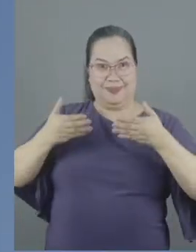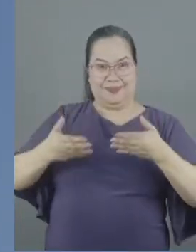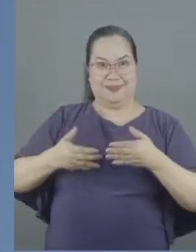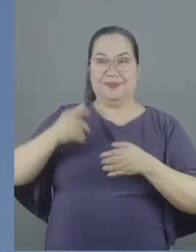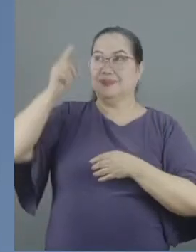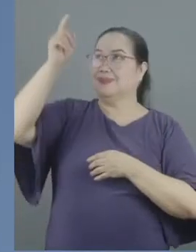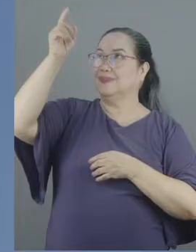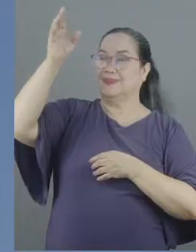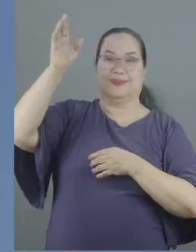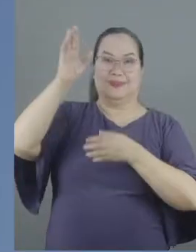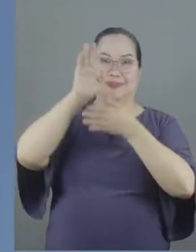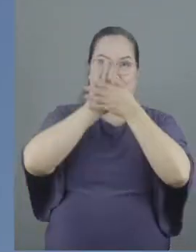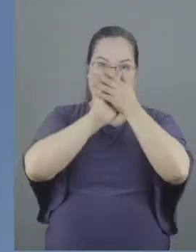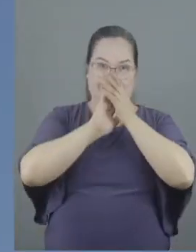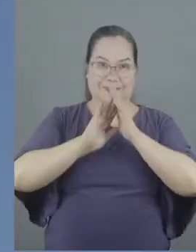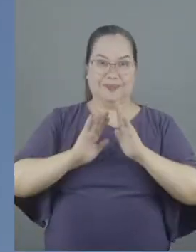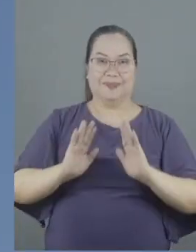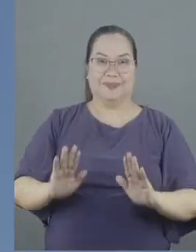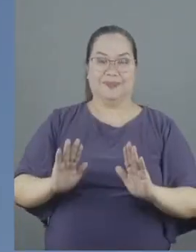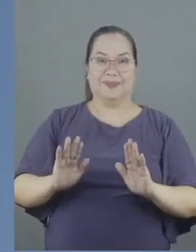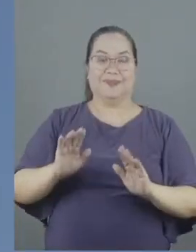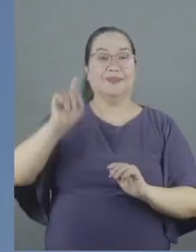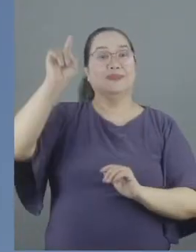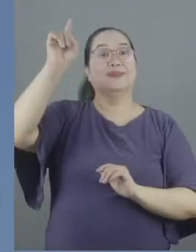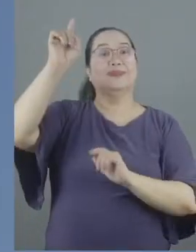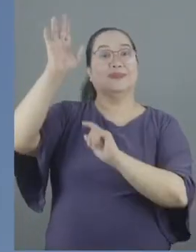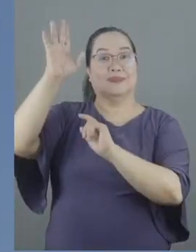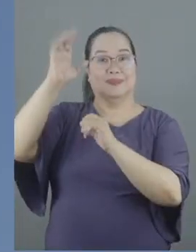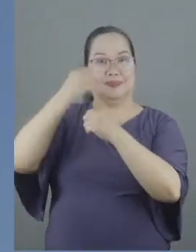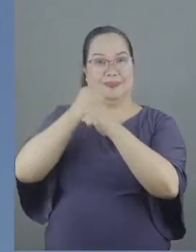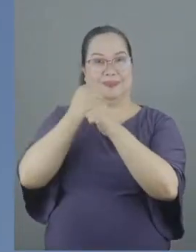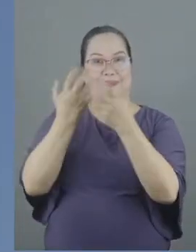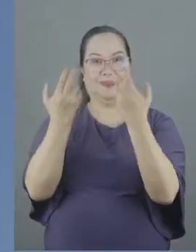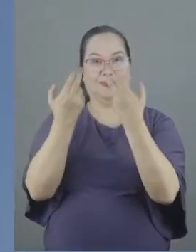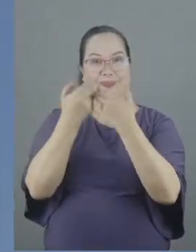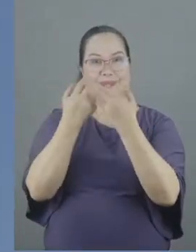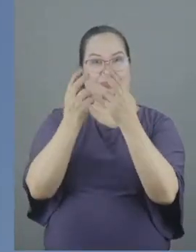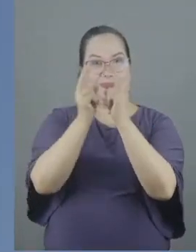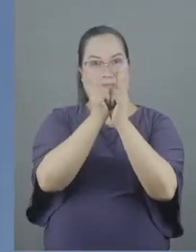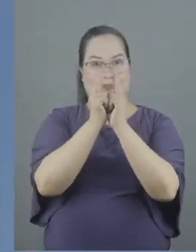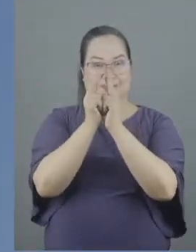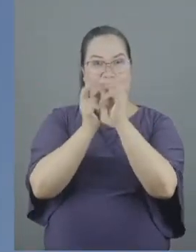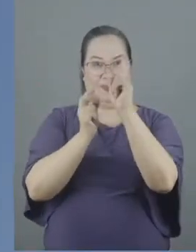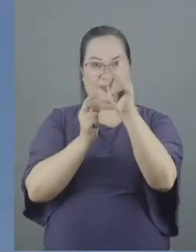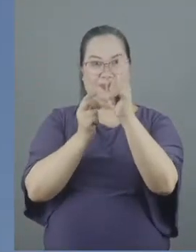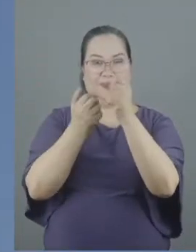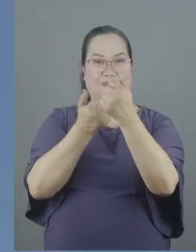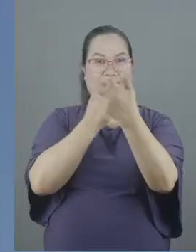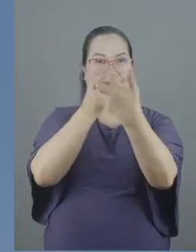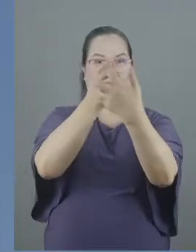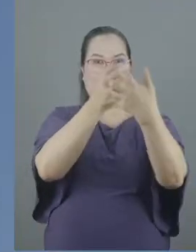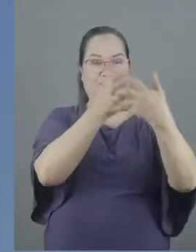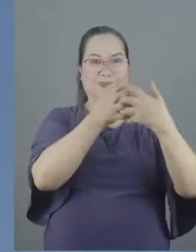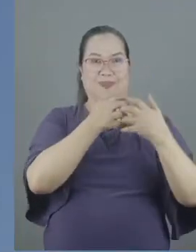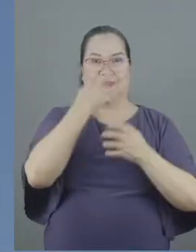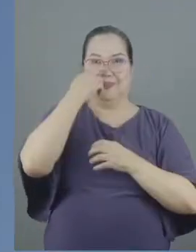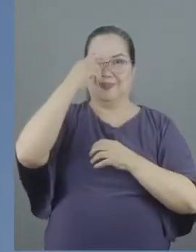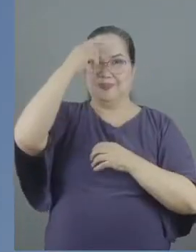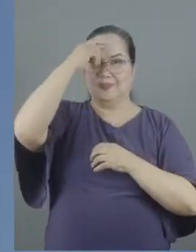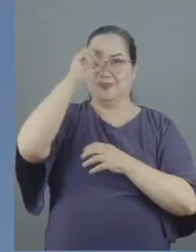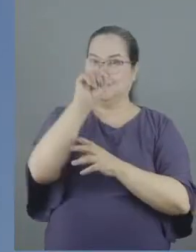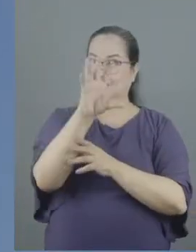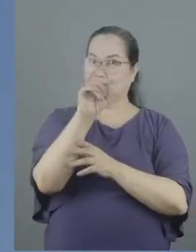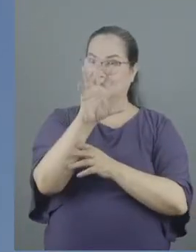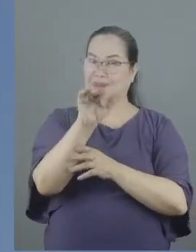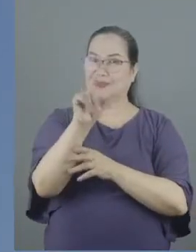our peace. He calls the church to be united, to be one with one another. Romans 15, 5